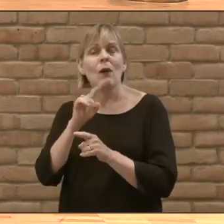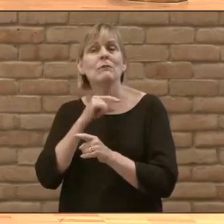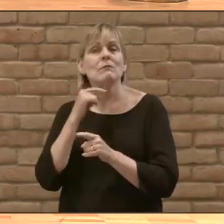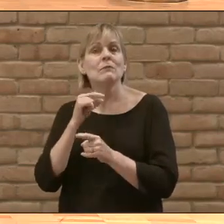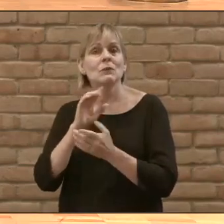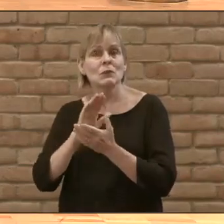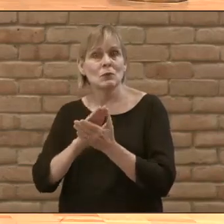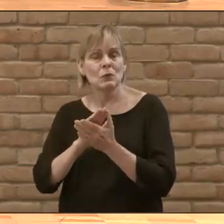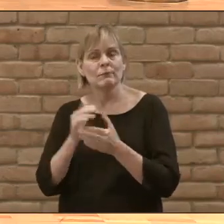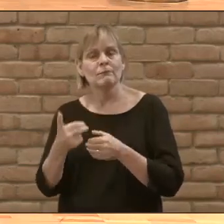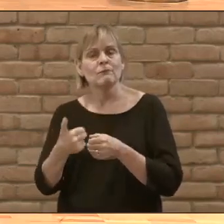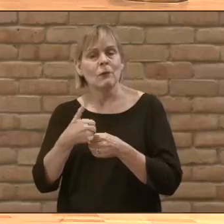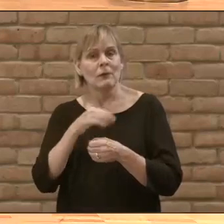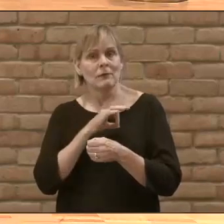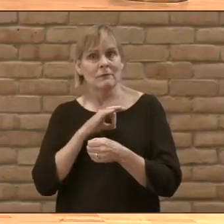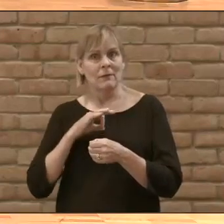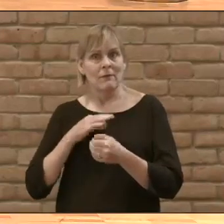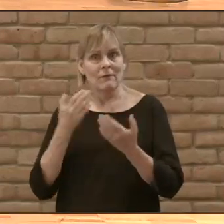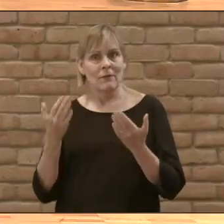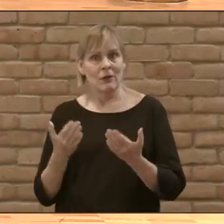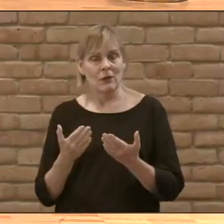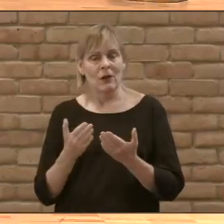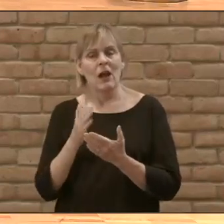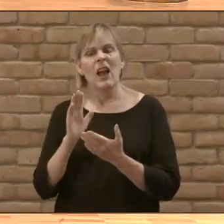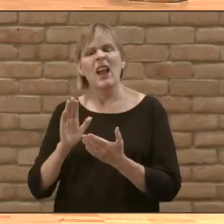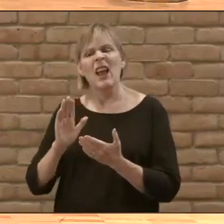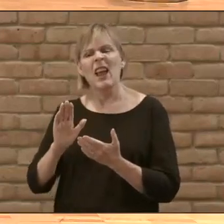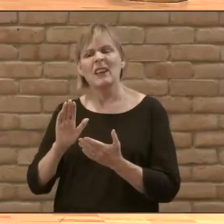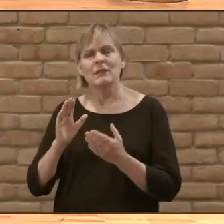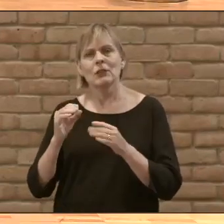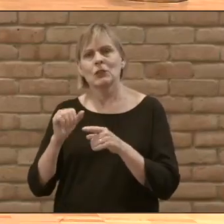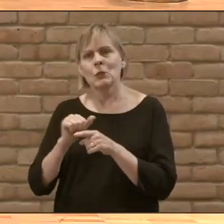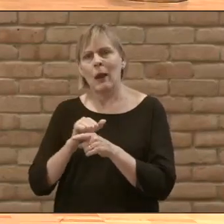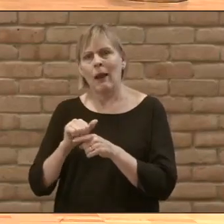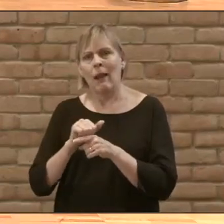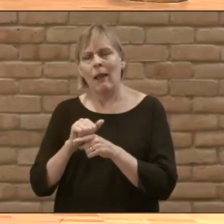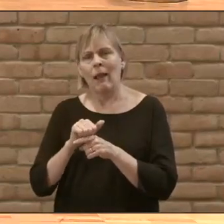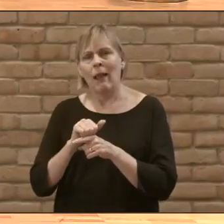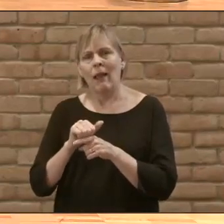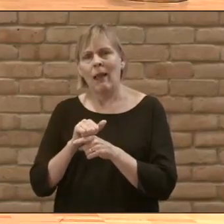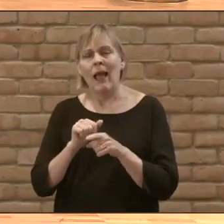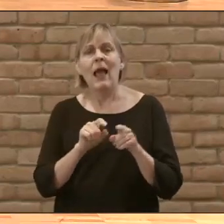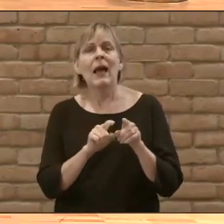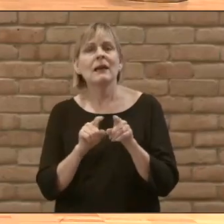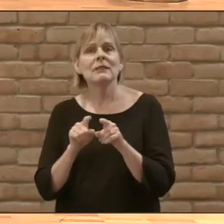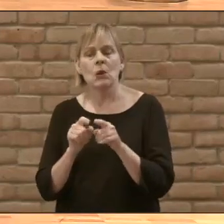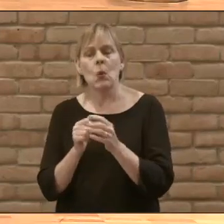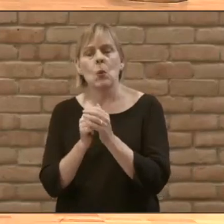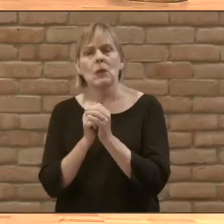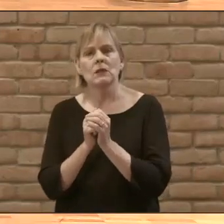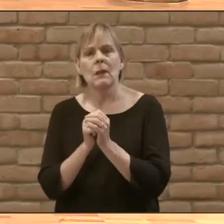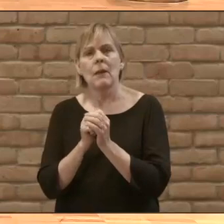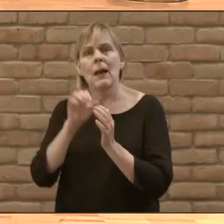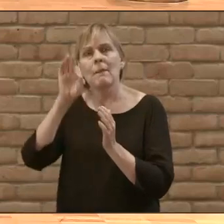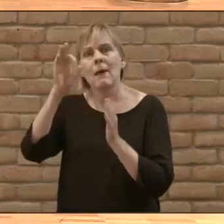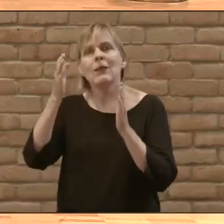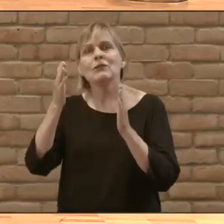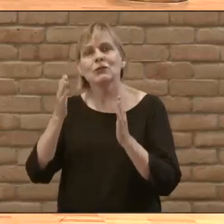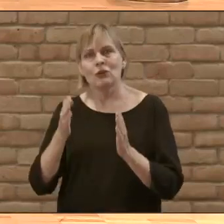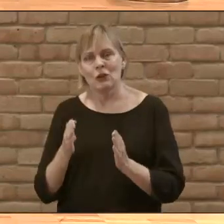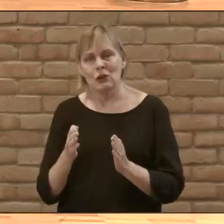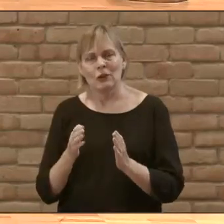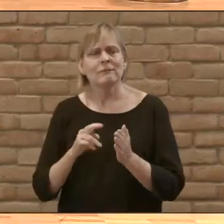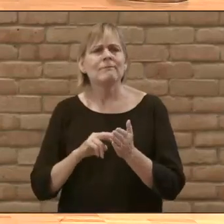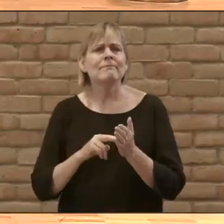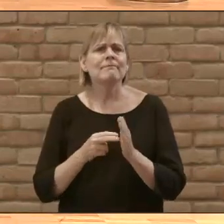Then he came on staff here at Woodbury Lutheran. And as a part of his seminary training, he was trained as a worship pastor. And what